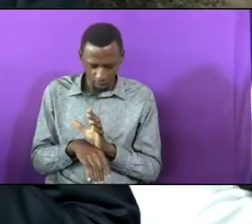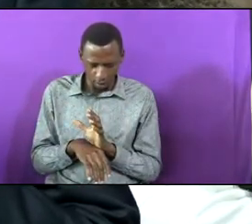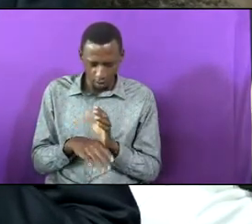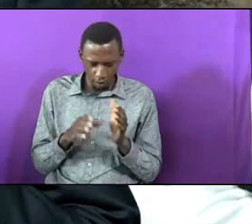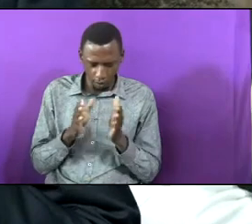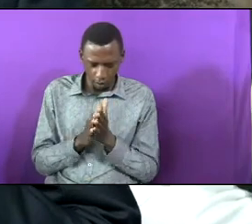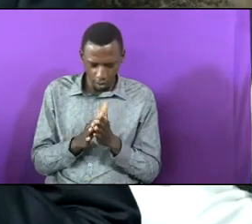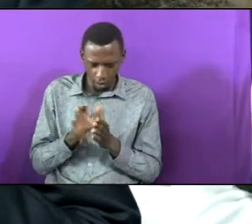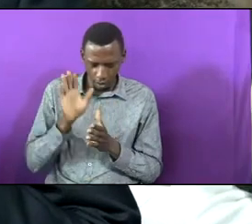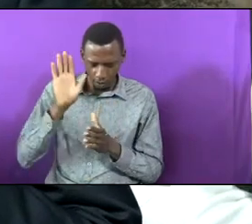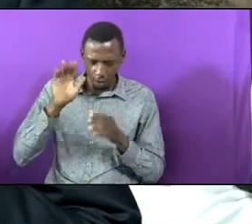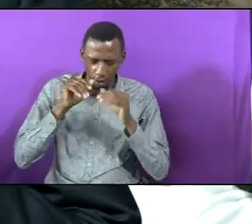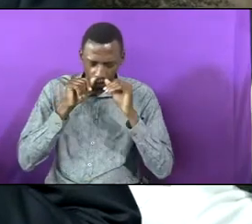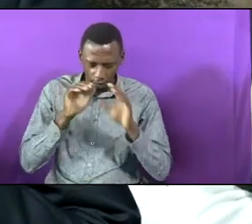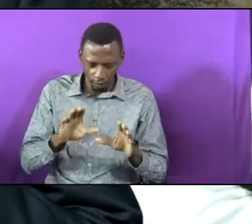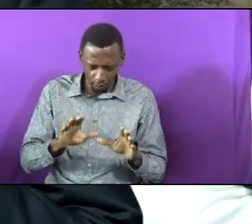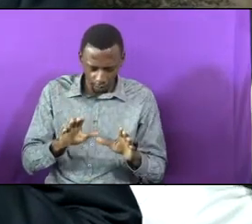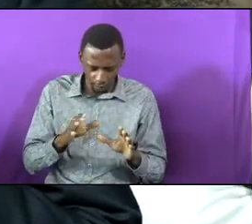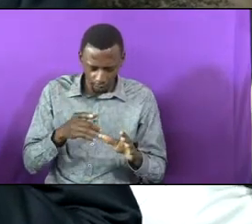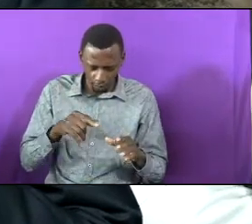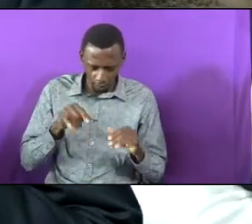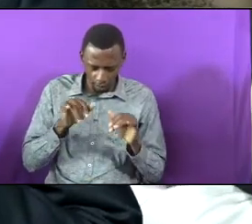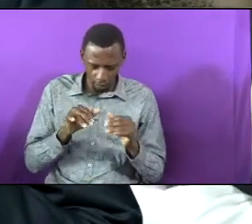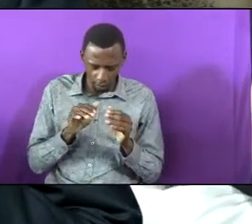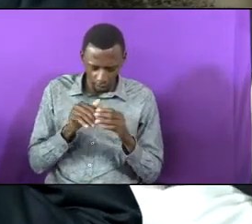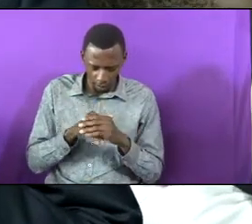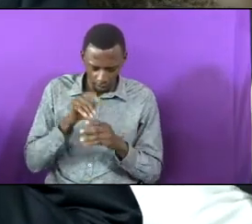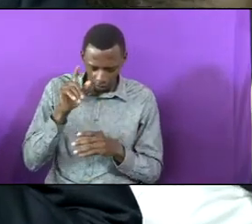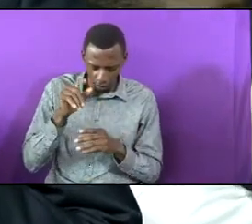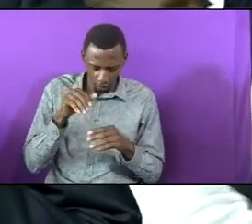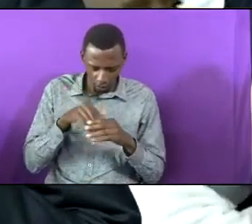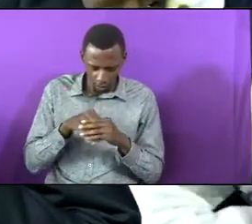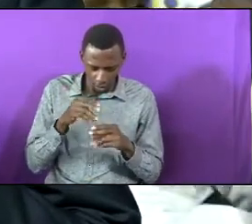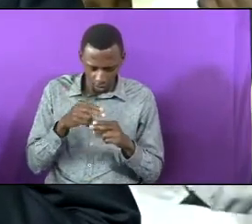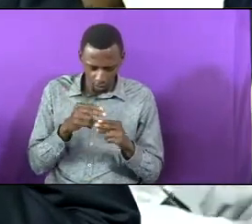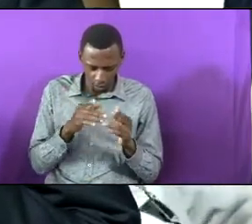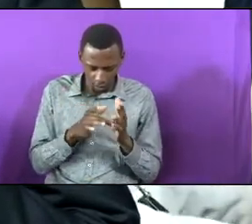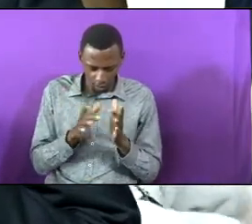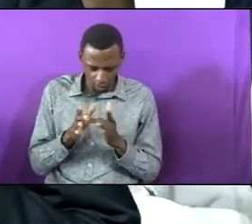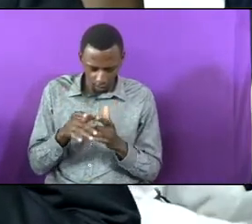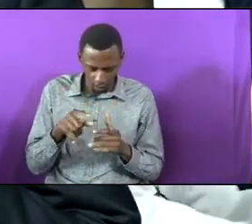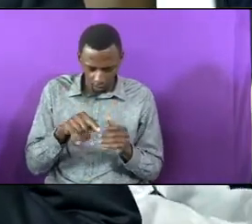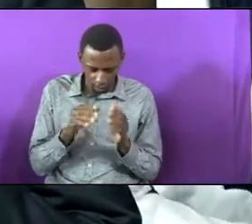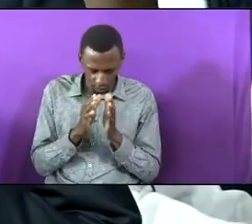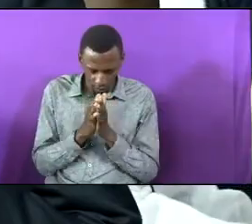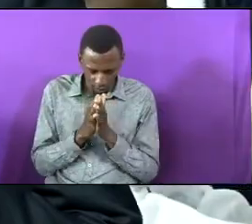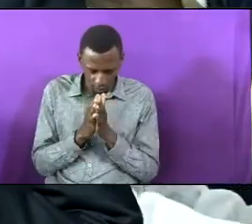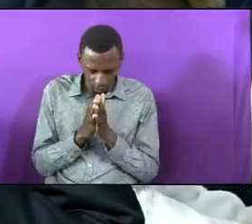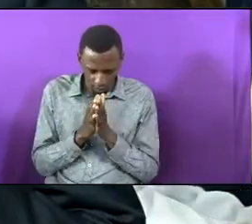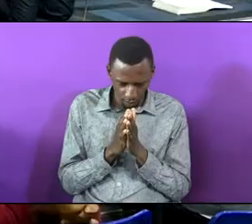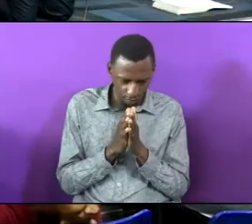and in abiding in you in Jesus name we pray. Amen. Amen.